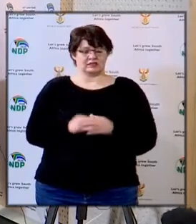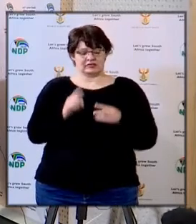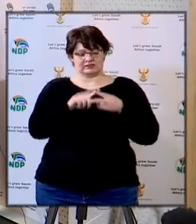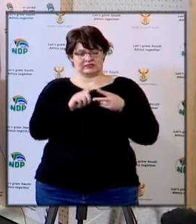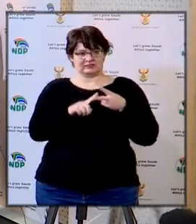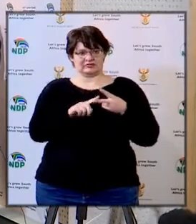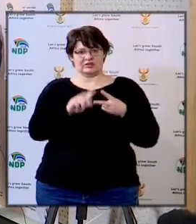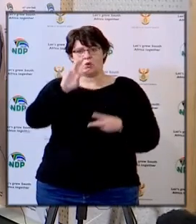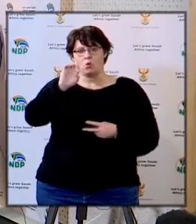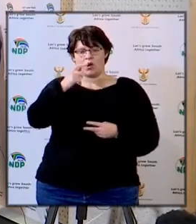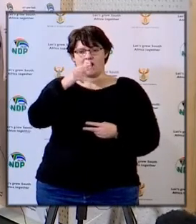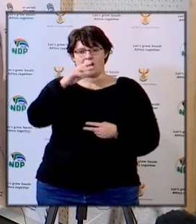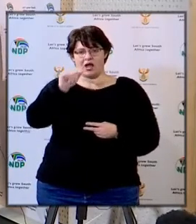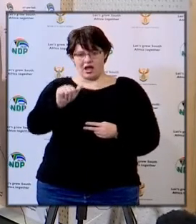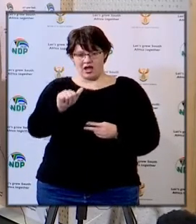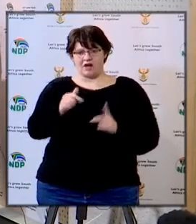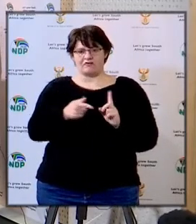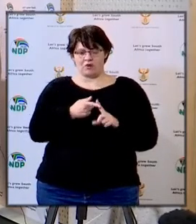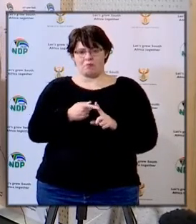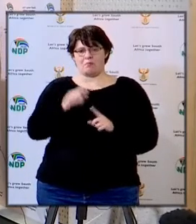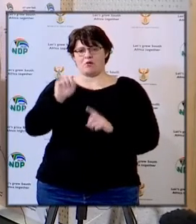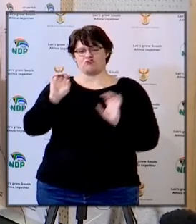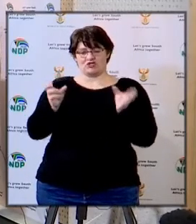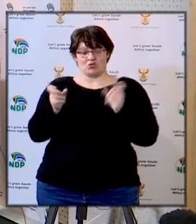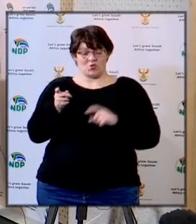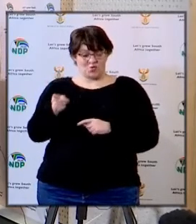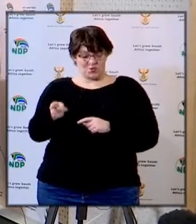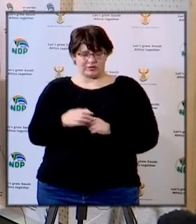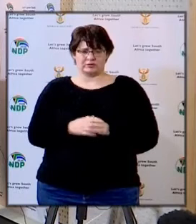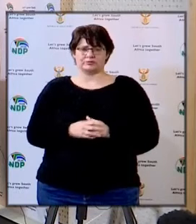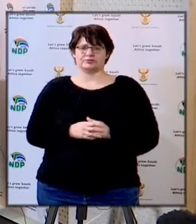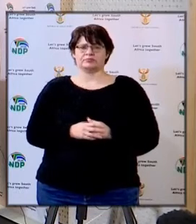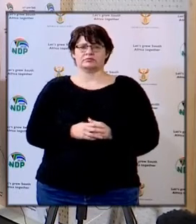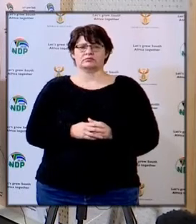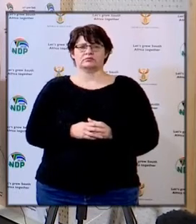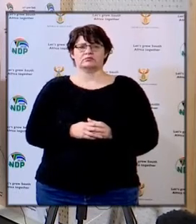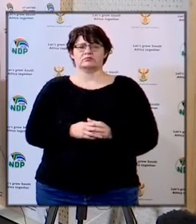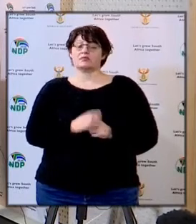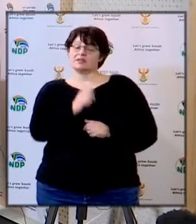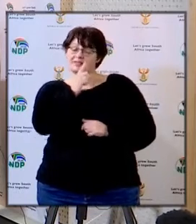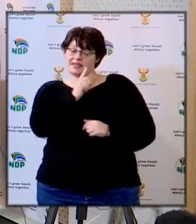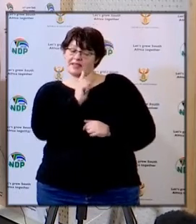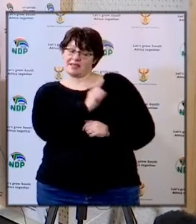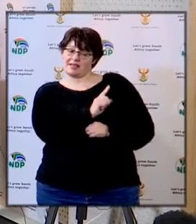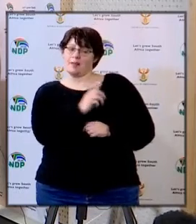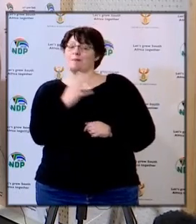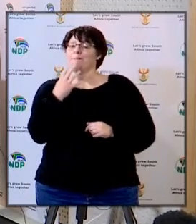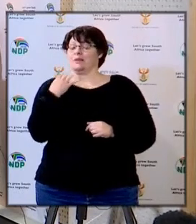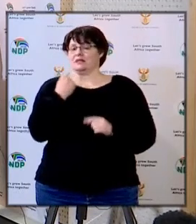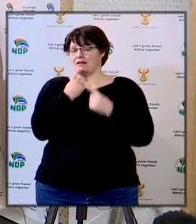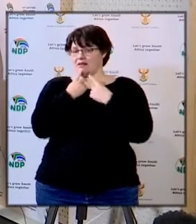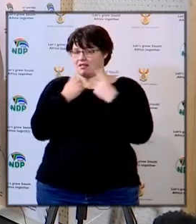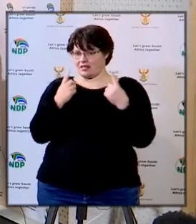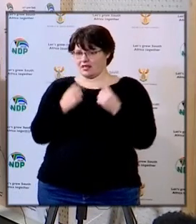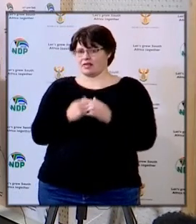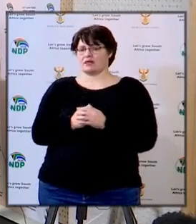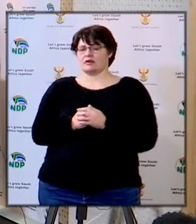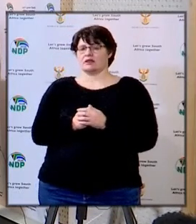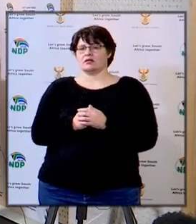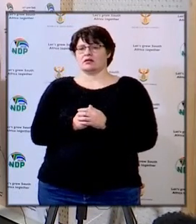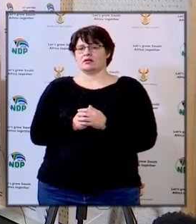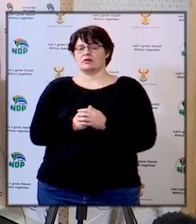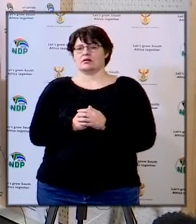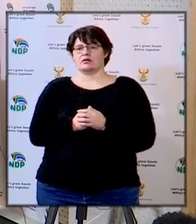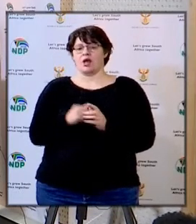questions is from Wonga from Ingonjani FM he's asking he's saying the minister has mentioned the challenge